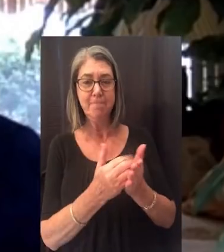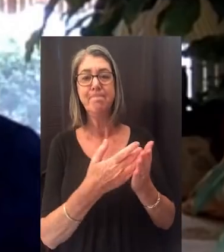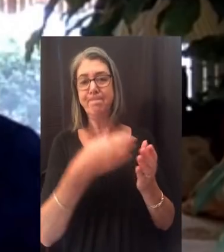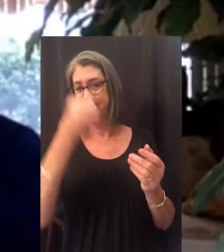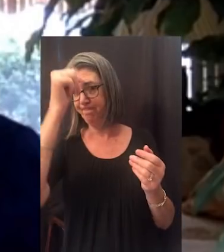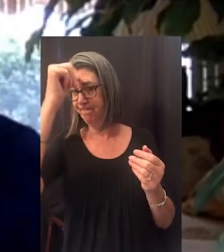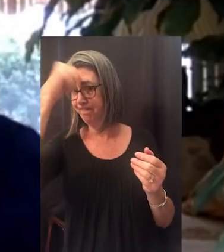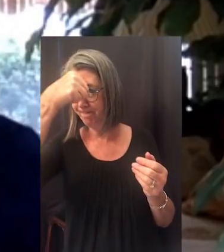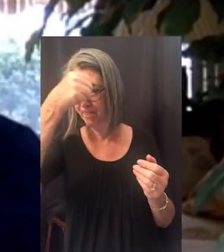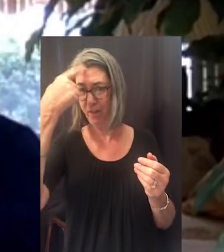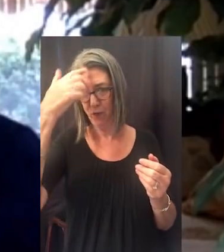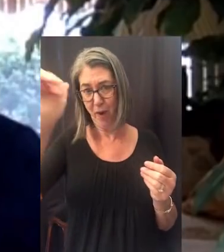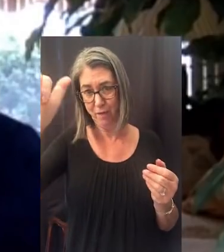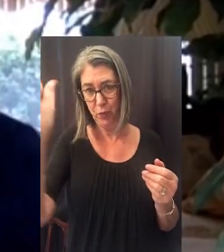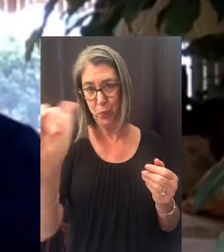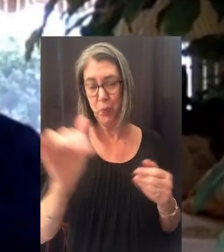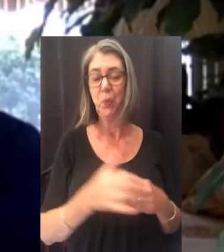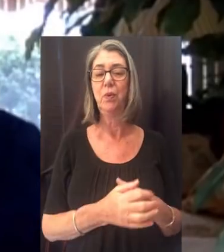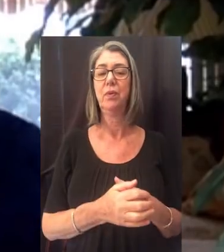we will not forget.